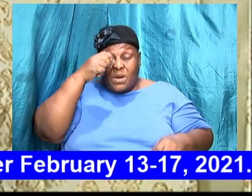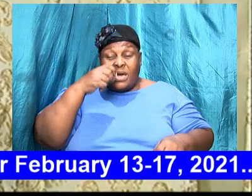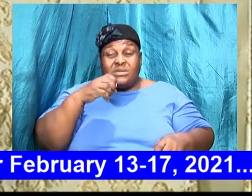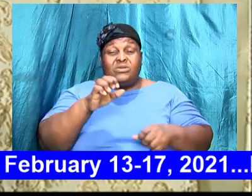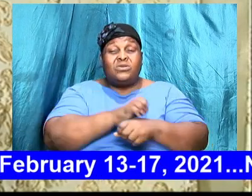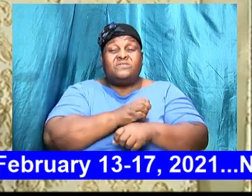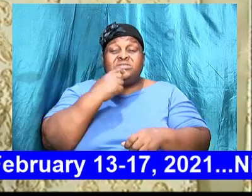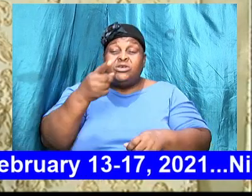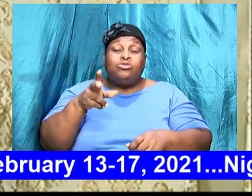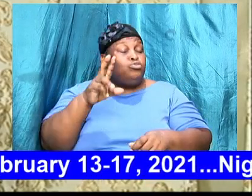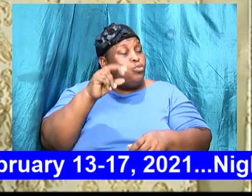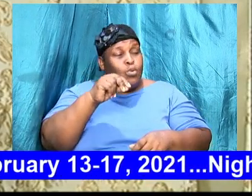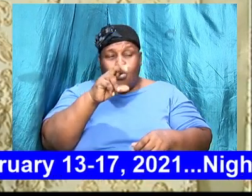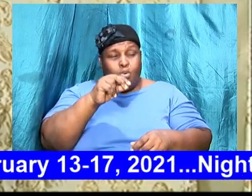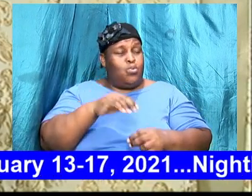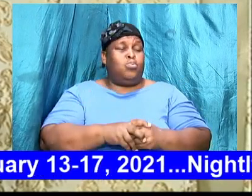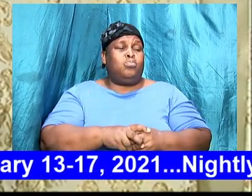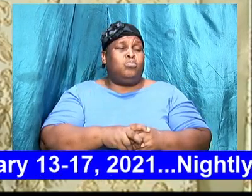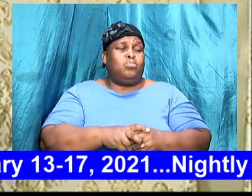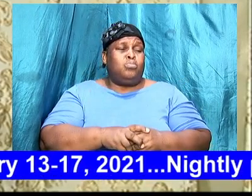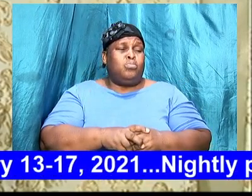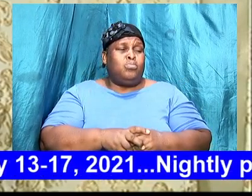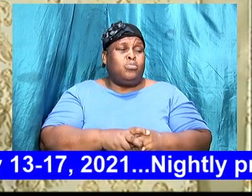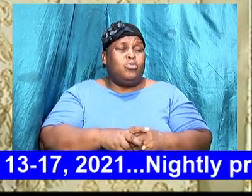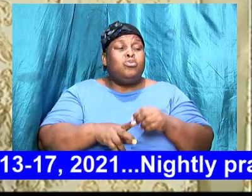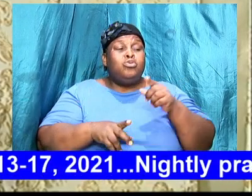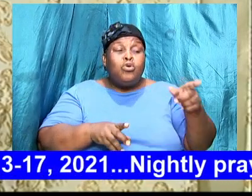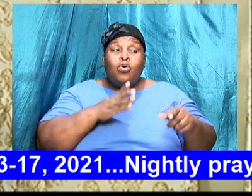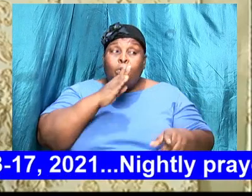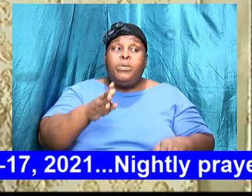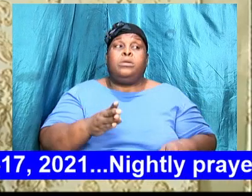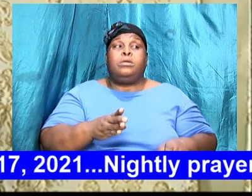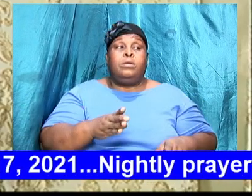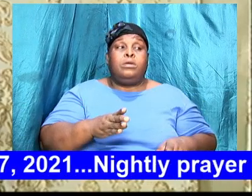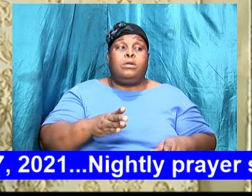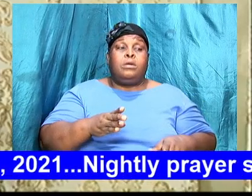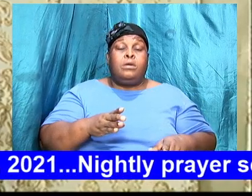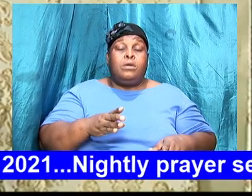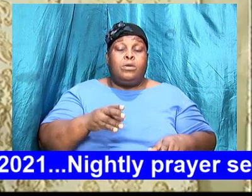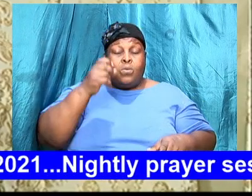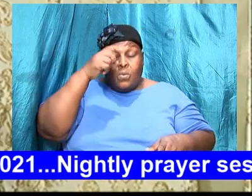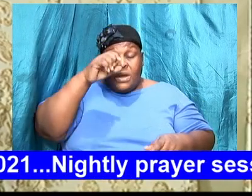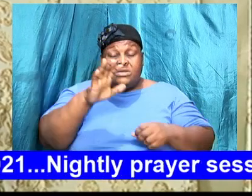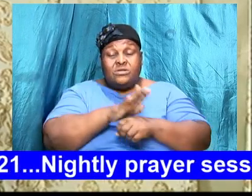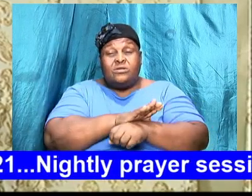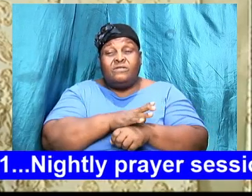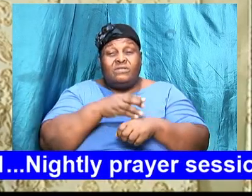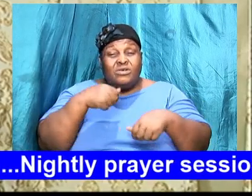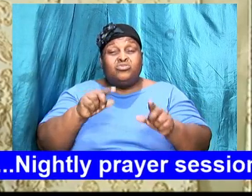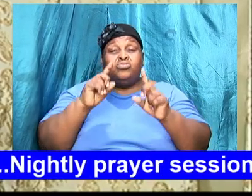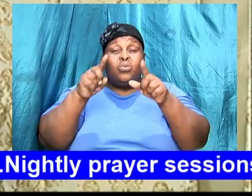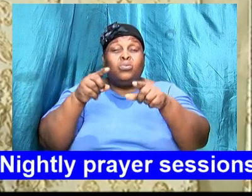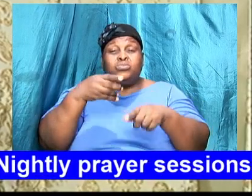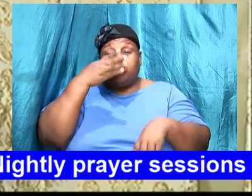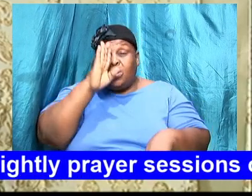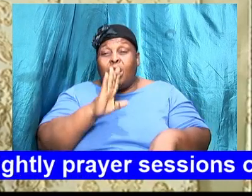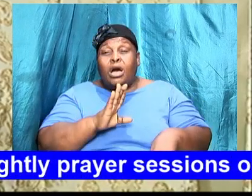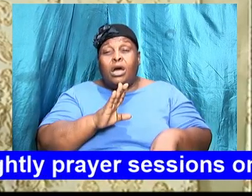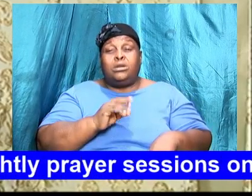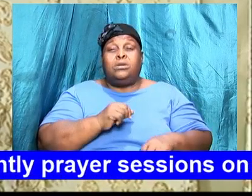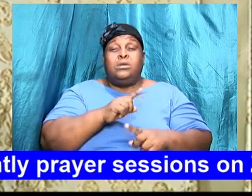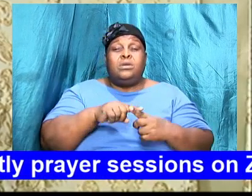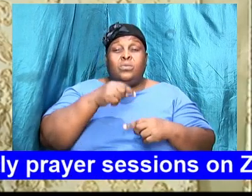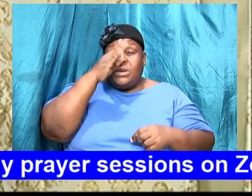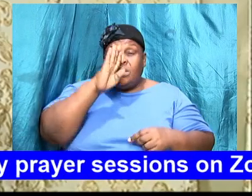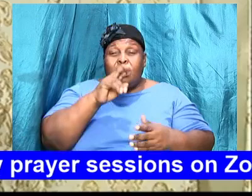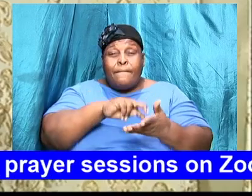You should have been wise enough to say look here let us talk to God to find out exactly what God means when he said he going to